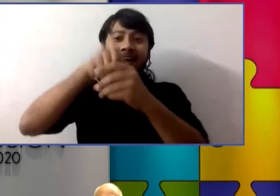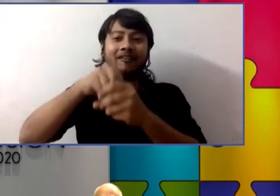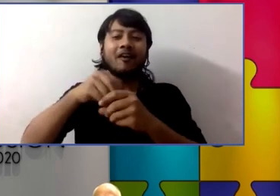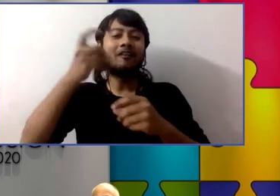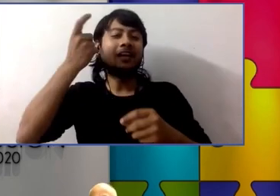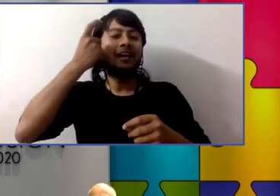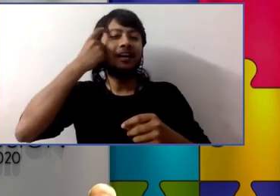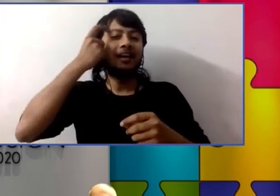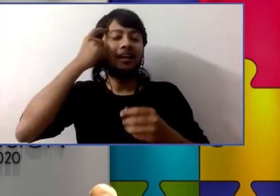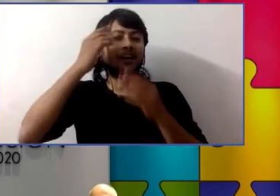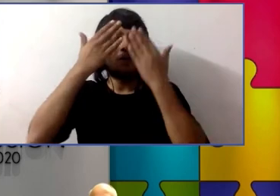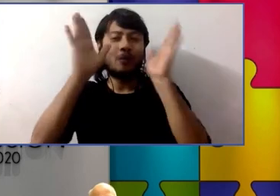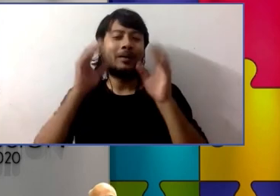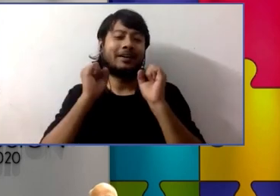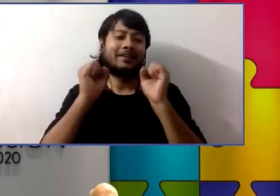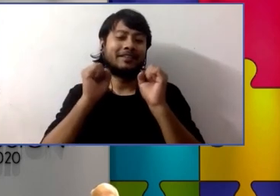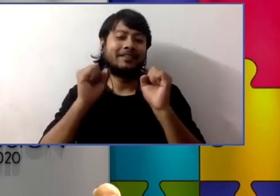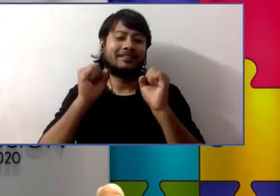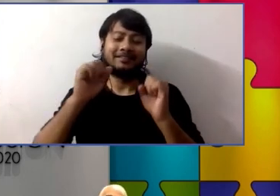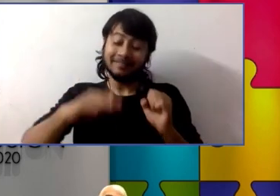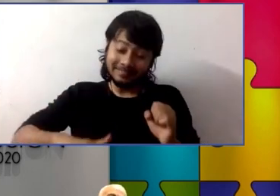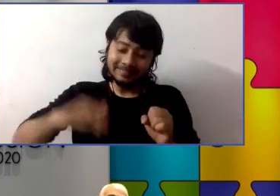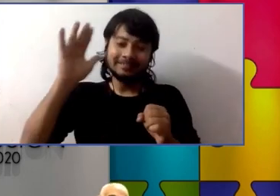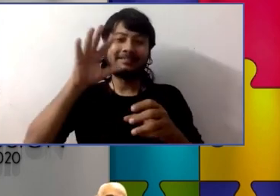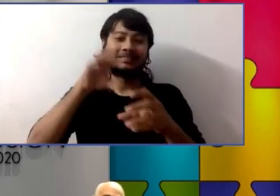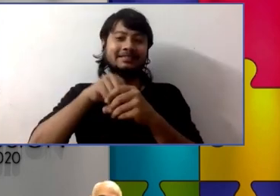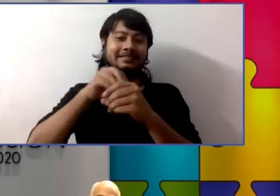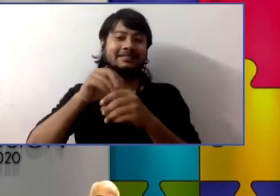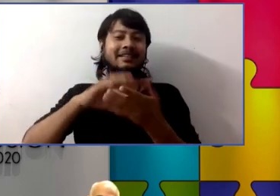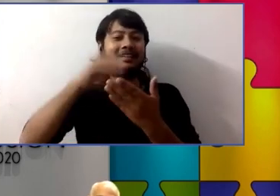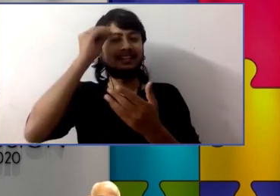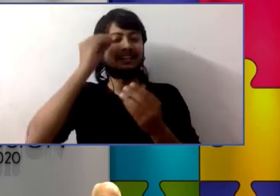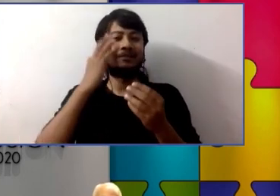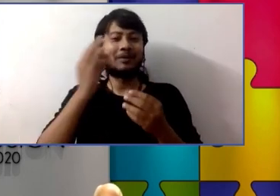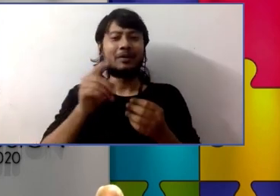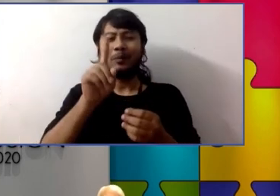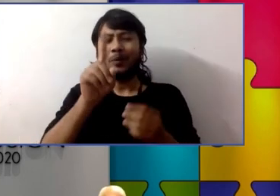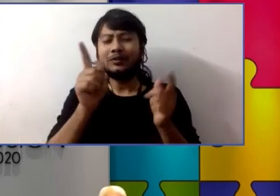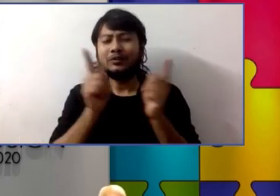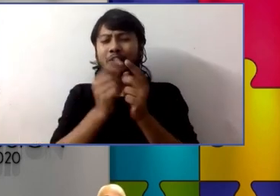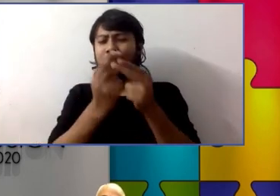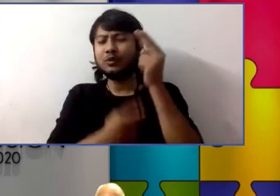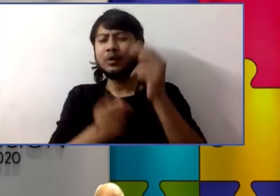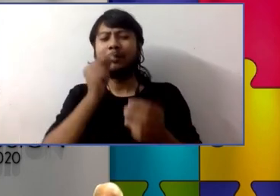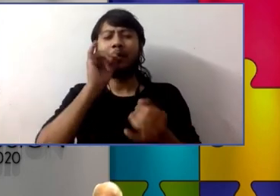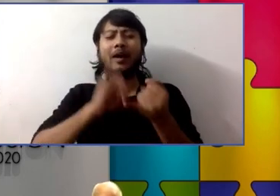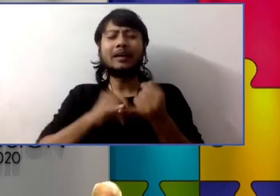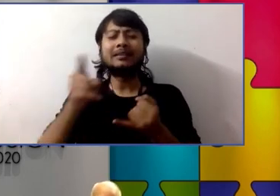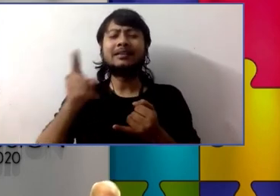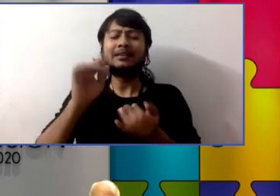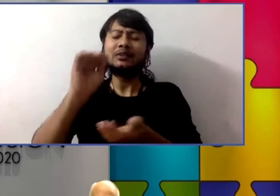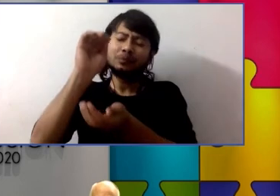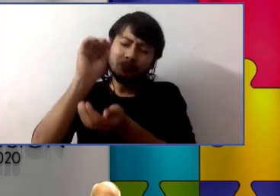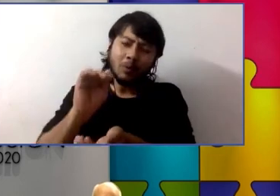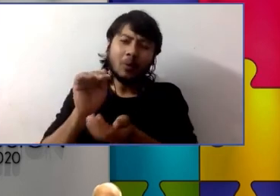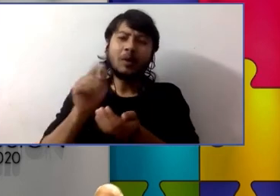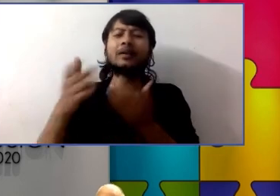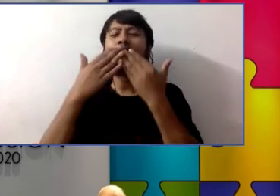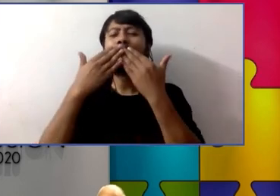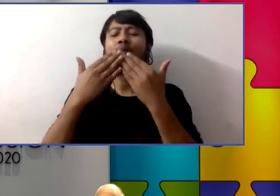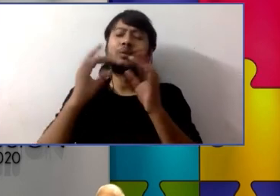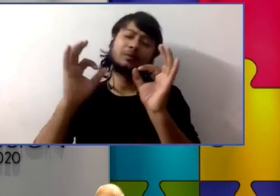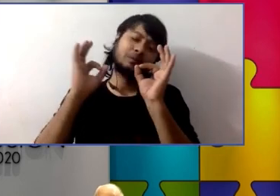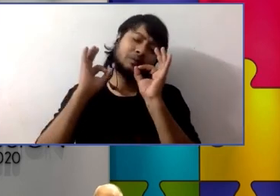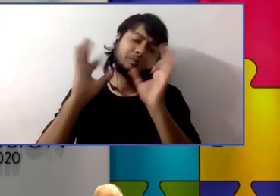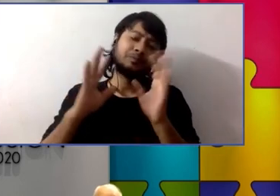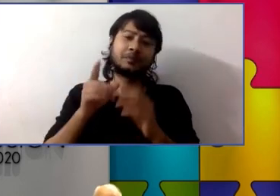so finally i just want to tell one quick story from back from samuel when he was in elementary school he was in a wonderful classroom in elementary school and it was a multi